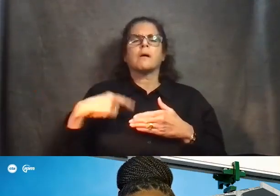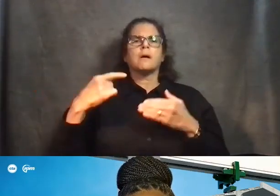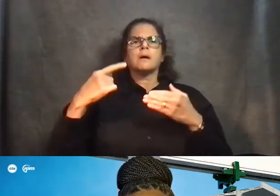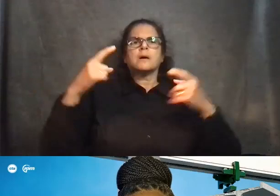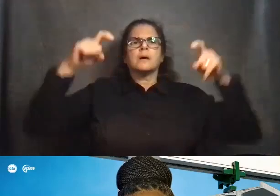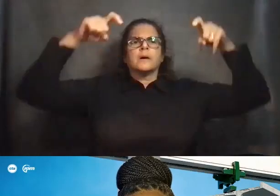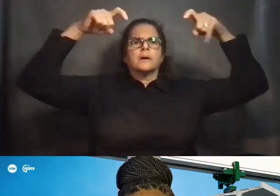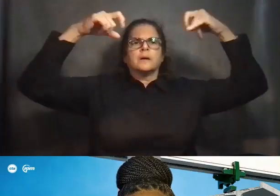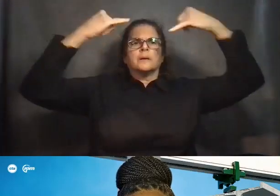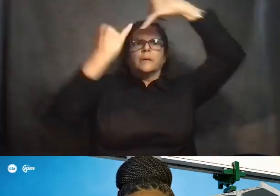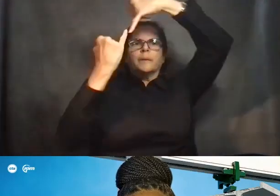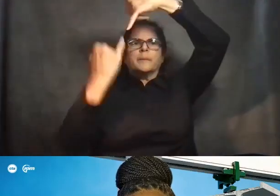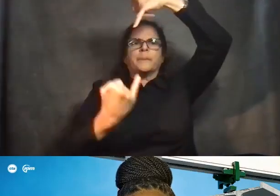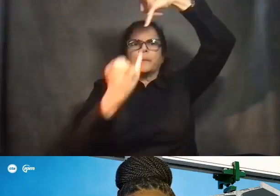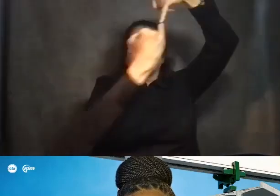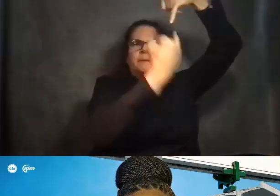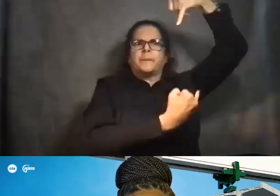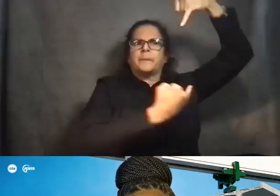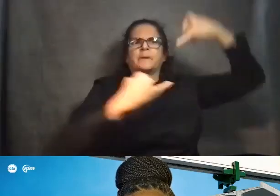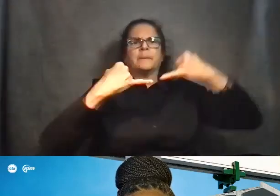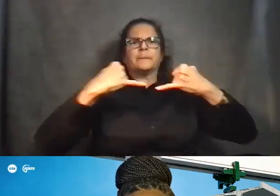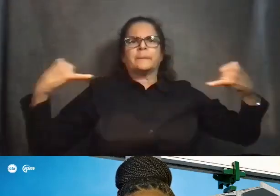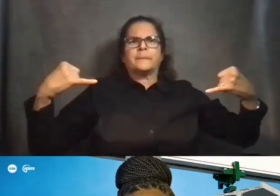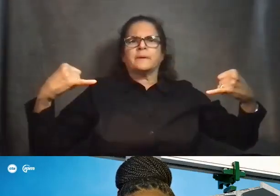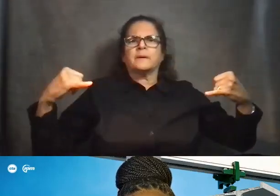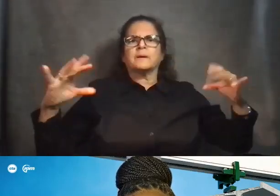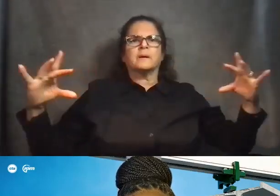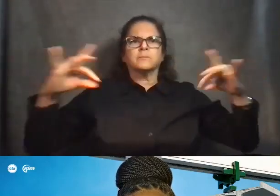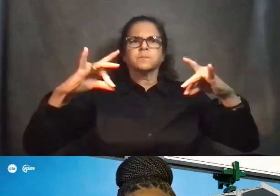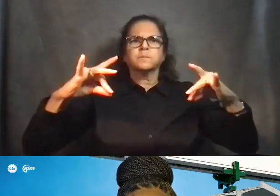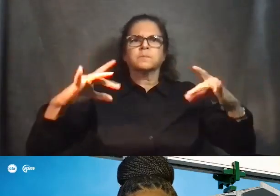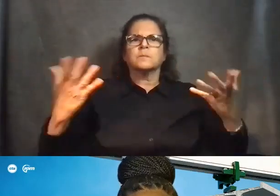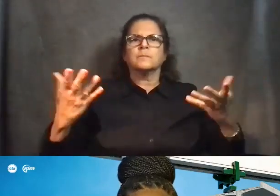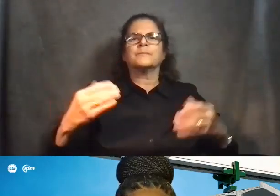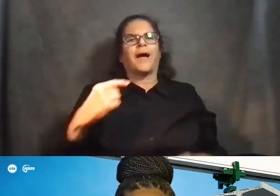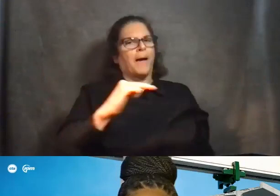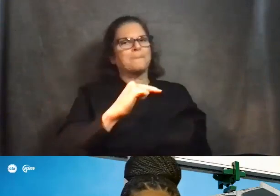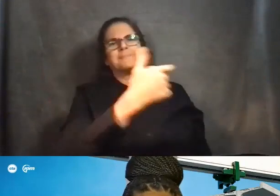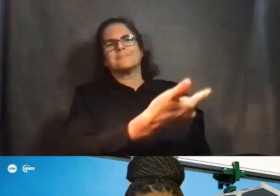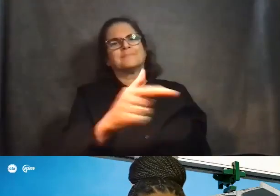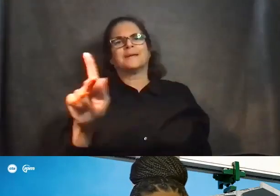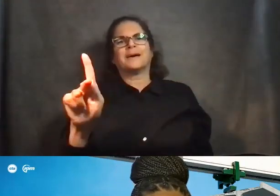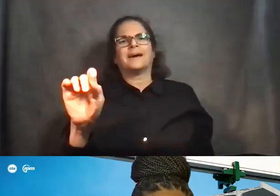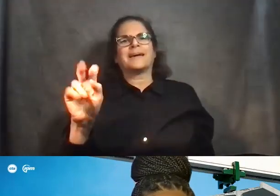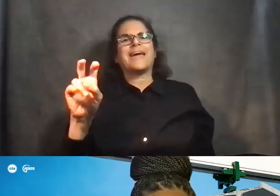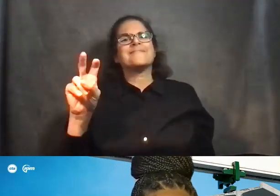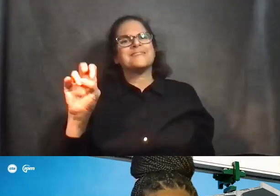will the cables be anchored in this project? I'll that one off to Kevin. He's much smarter on this bridge than I am. Okay.